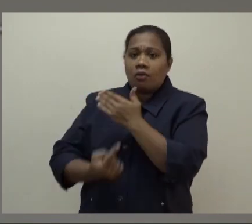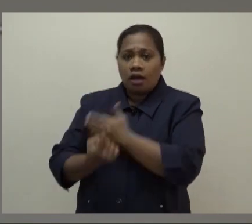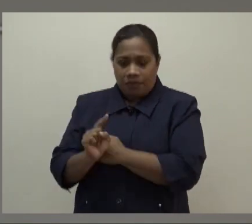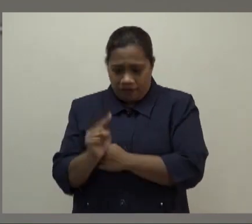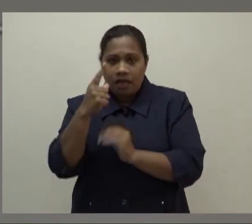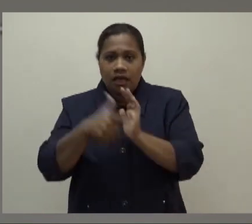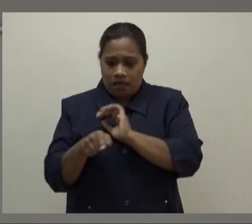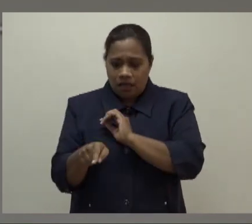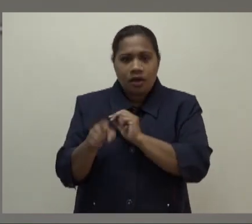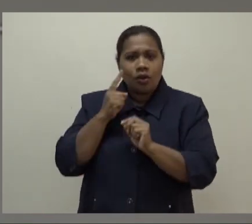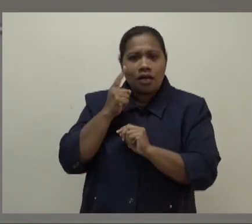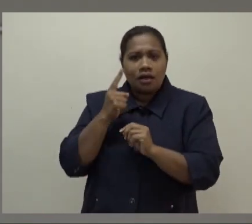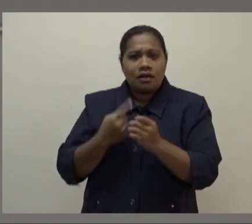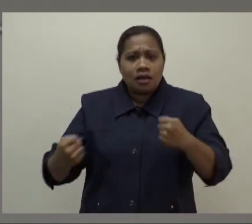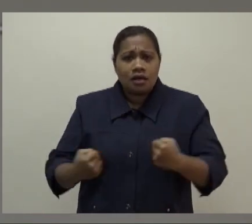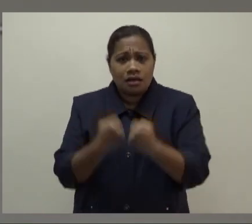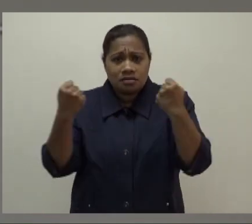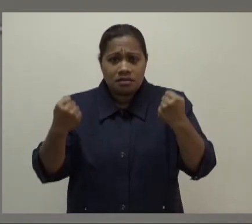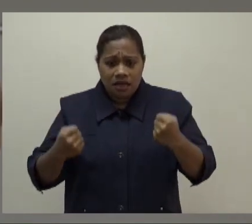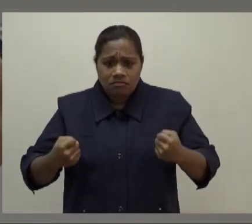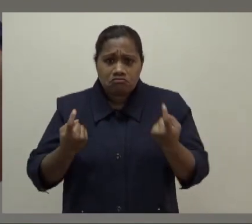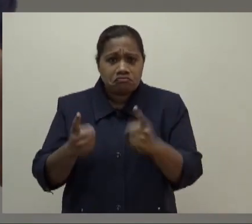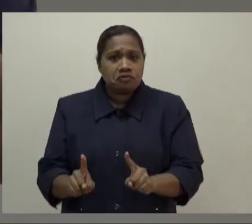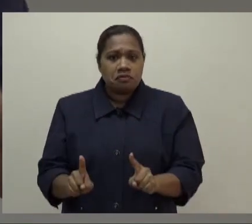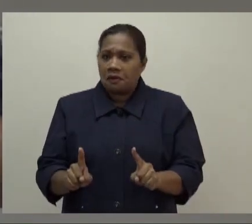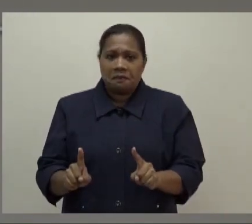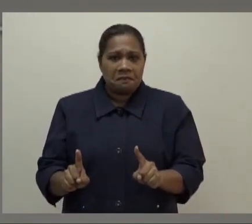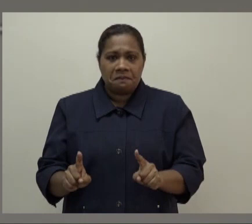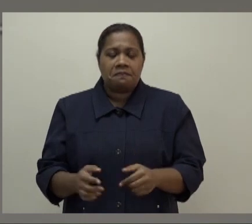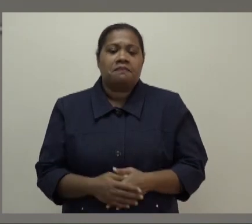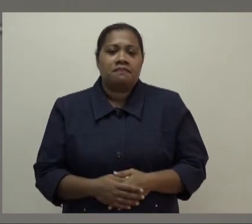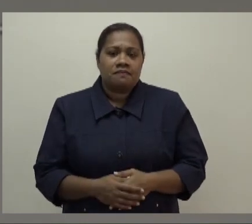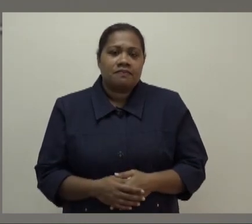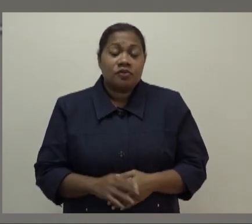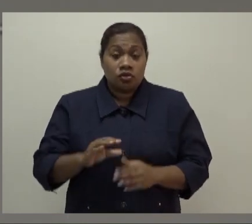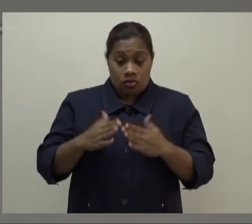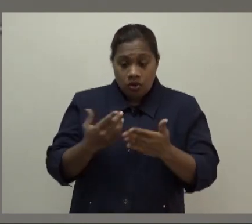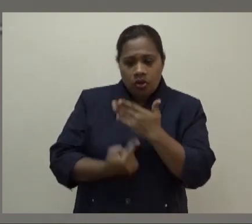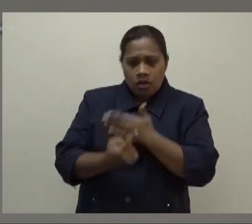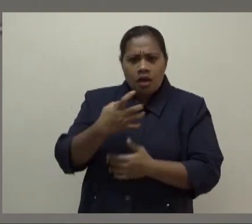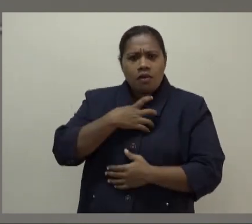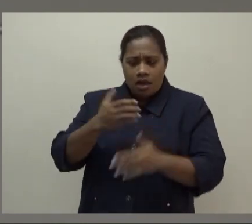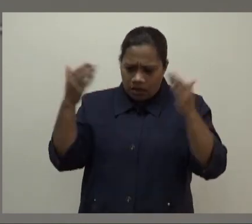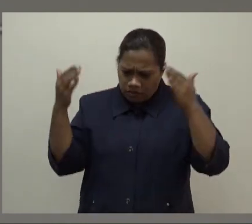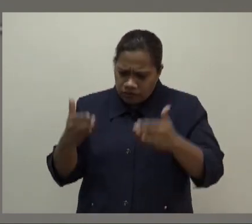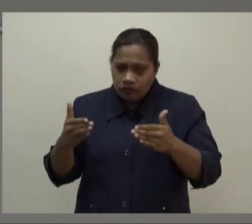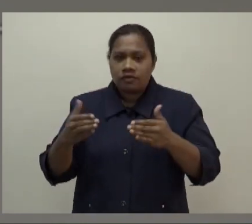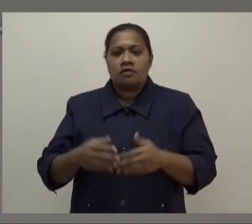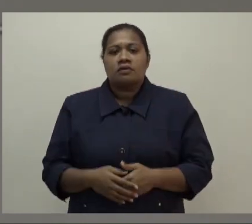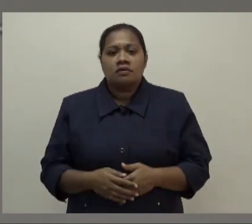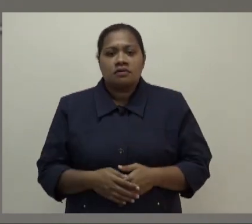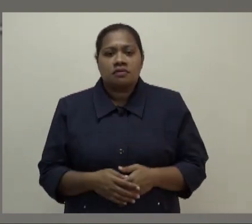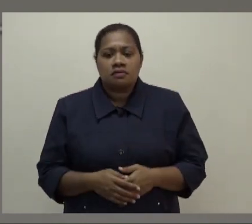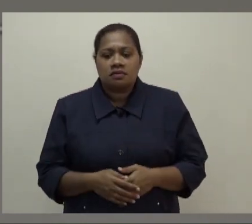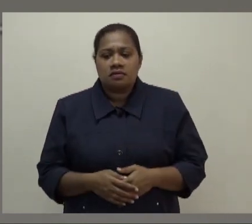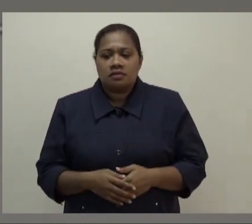In regards to dealing with peri-urban and rural areas, we were more focused and driven by stats, and we postured